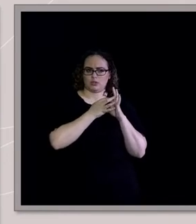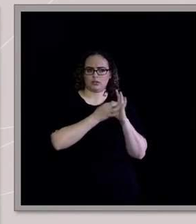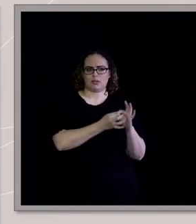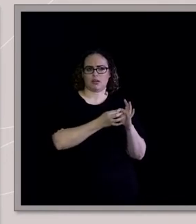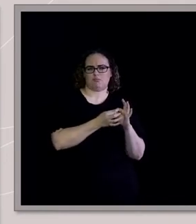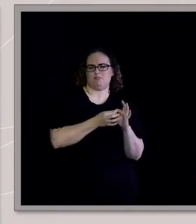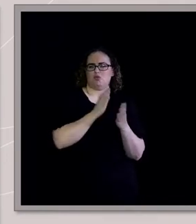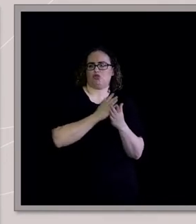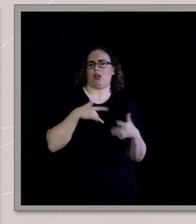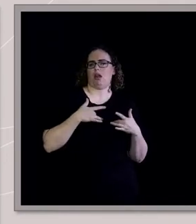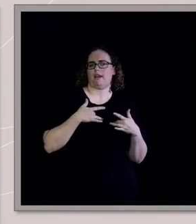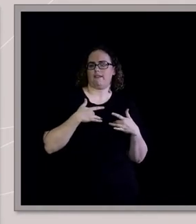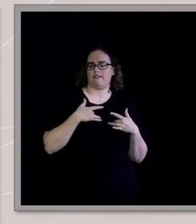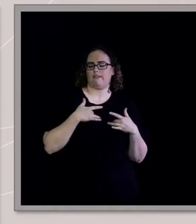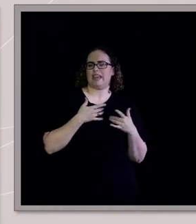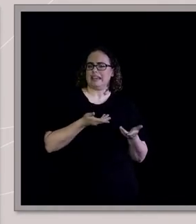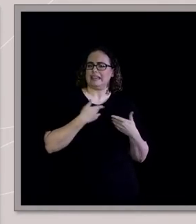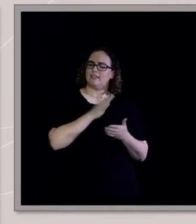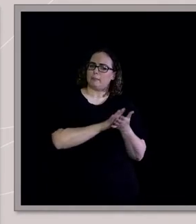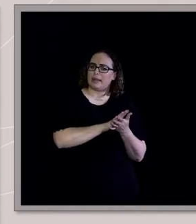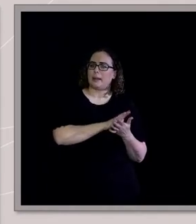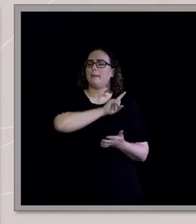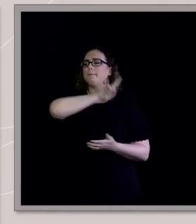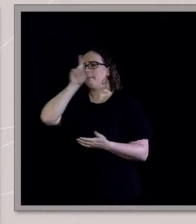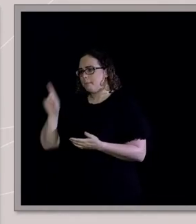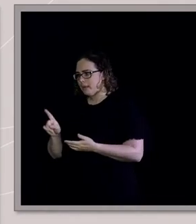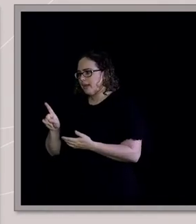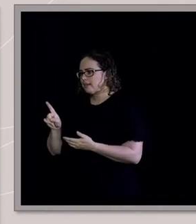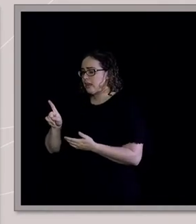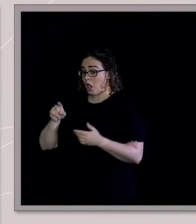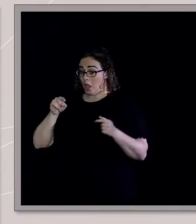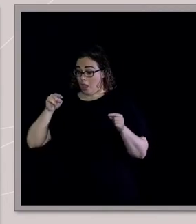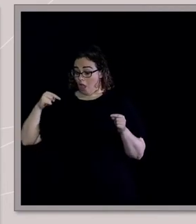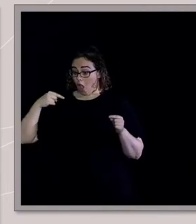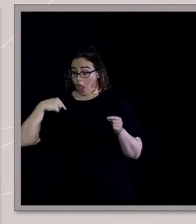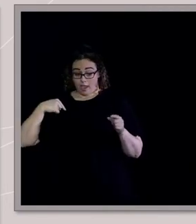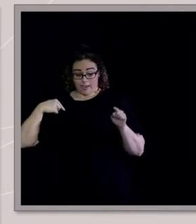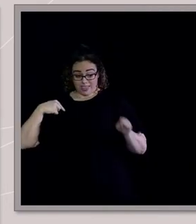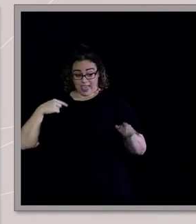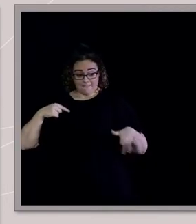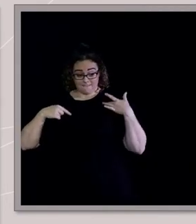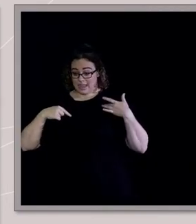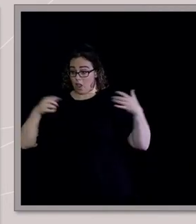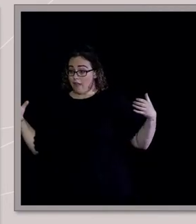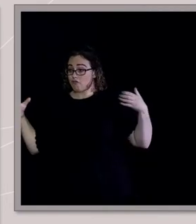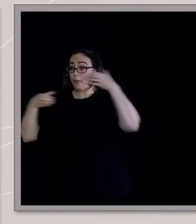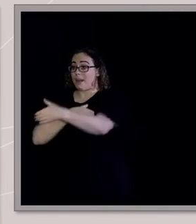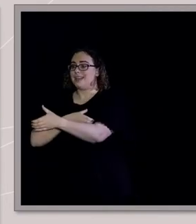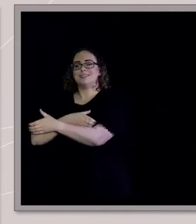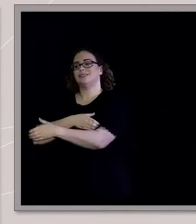so I haven't sought to replace that exactly one for one. But I,